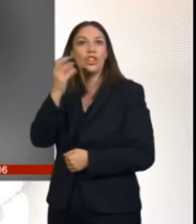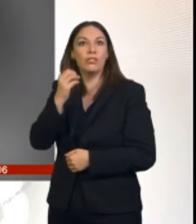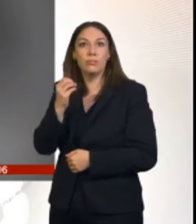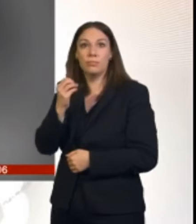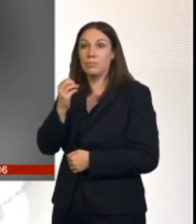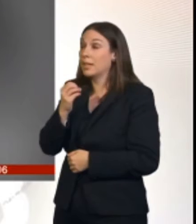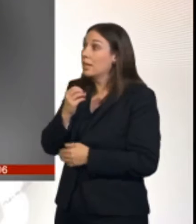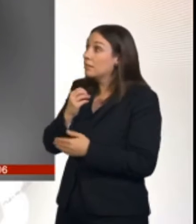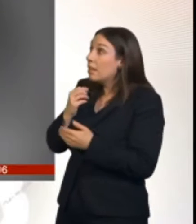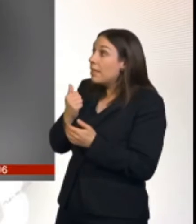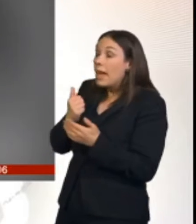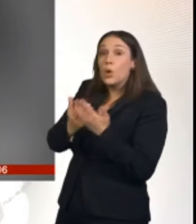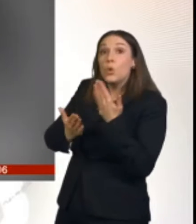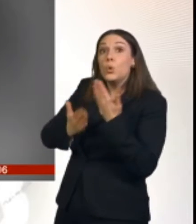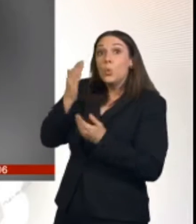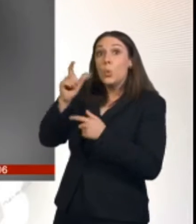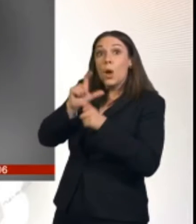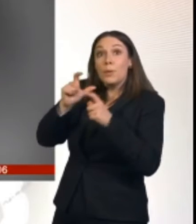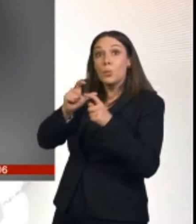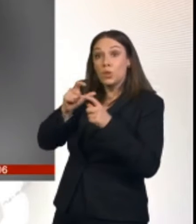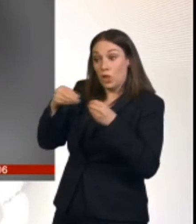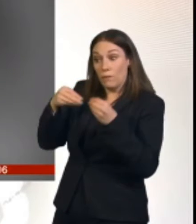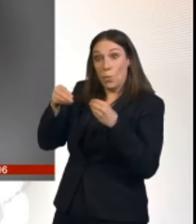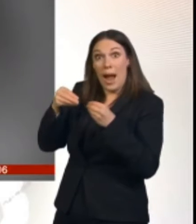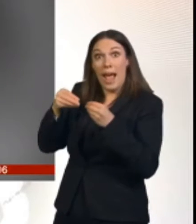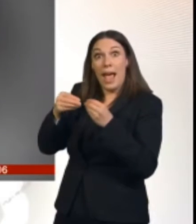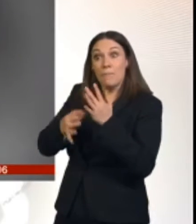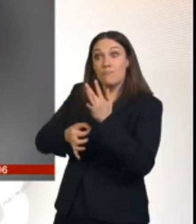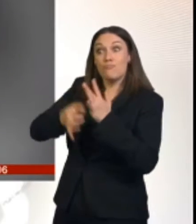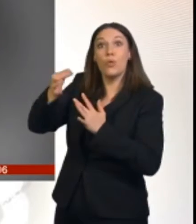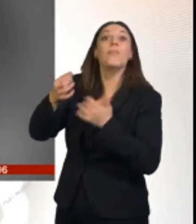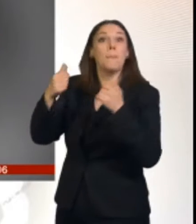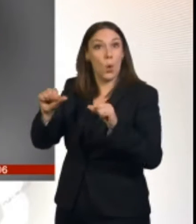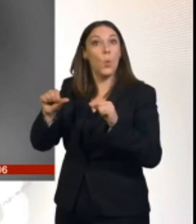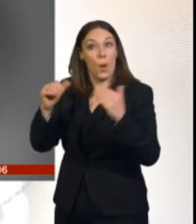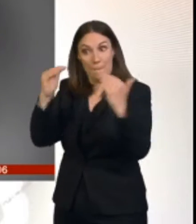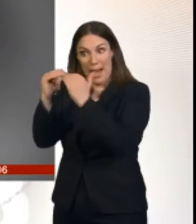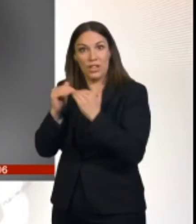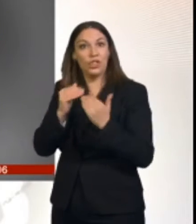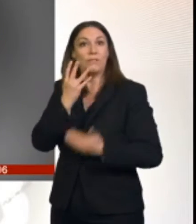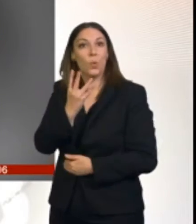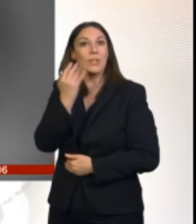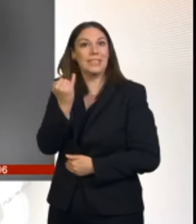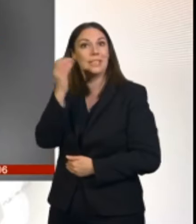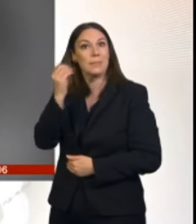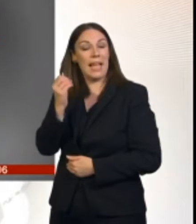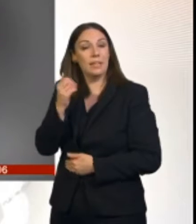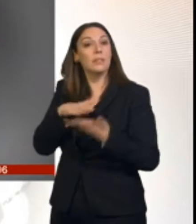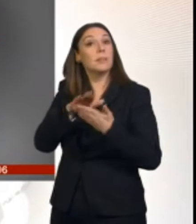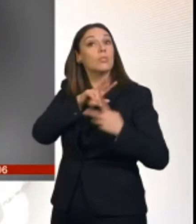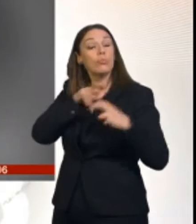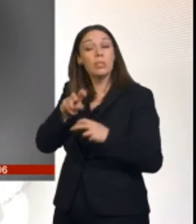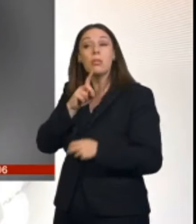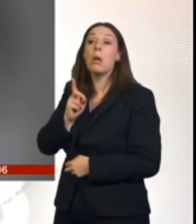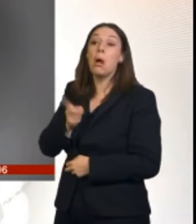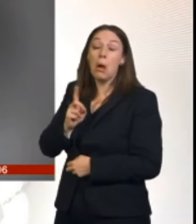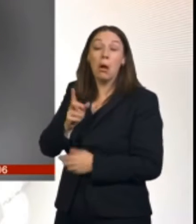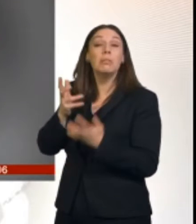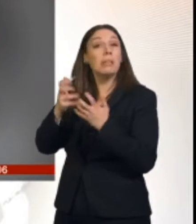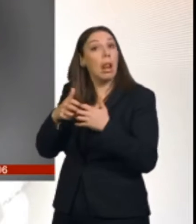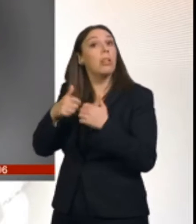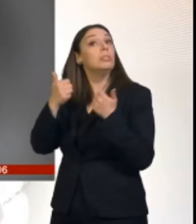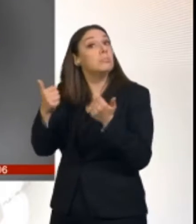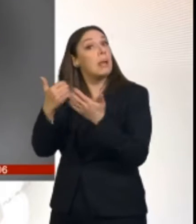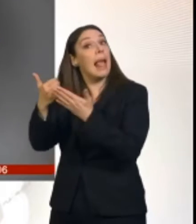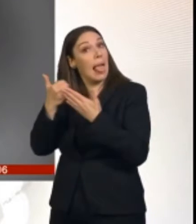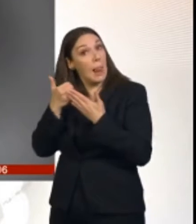when a new computer algorithm became available, leading researchers to conclude that the technology can certainly assist police